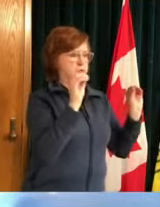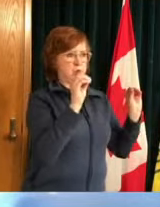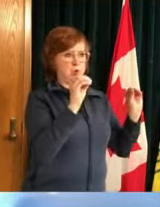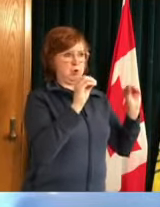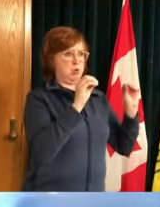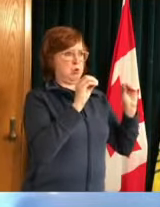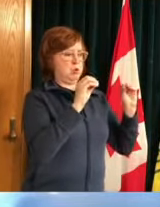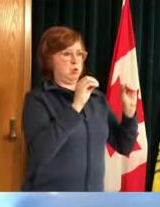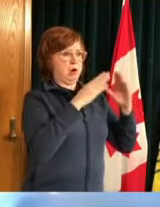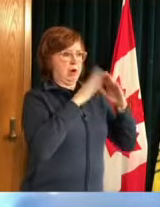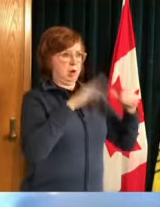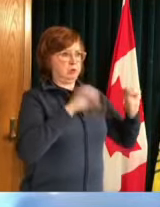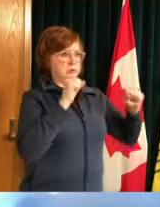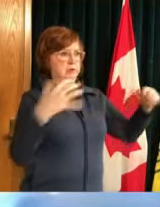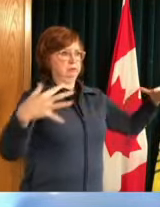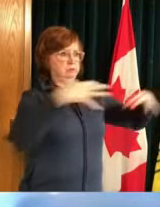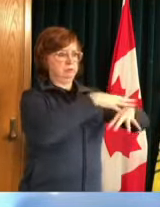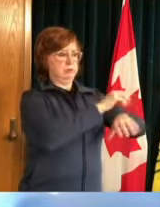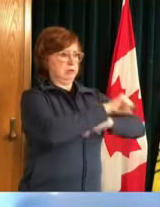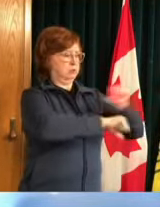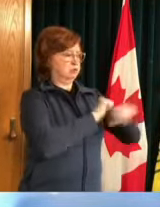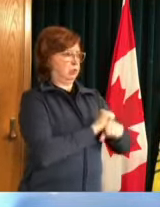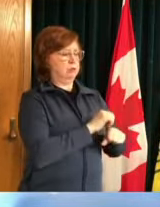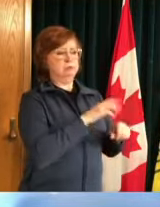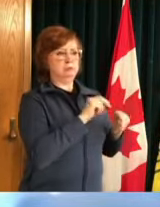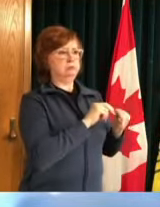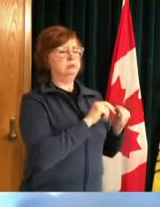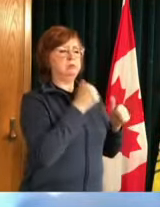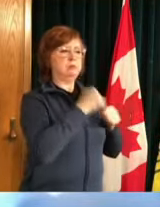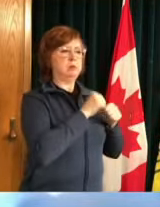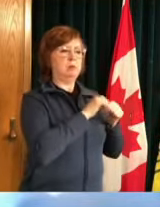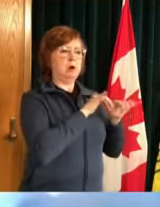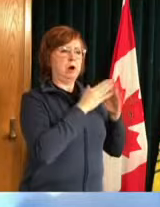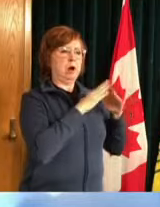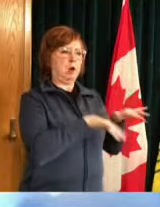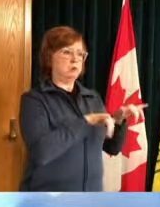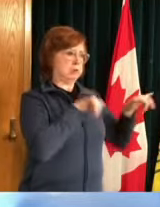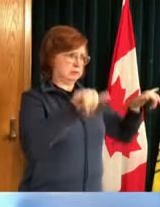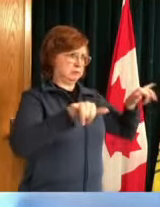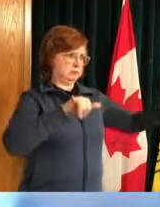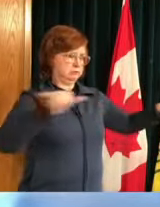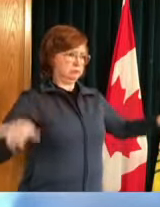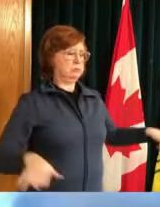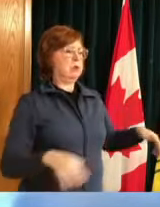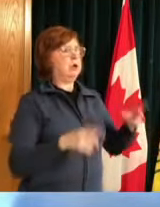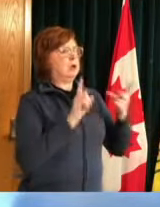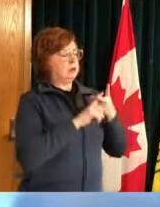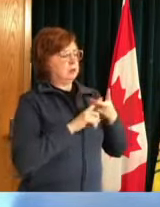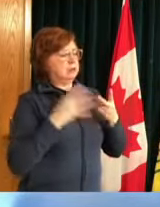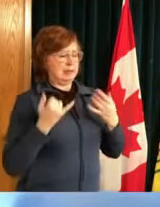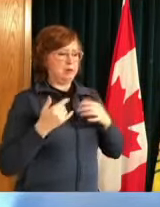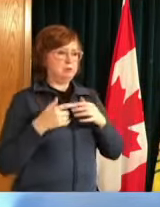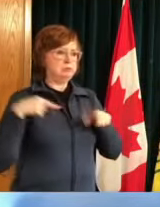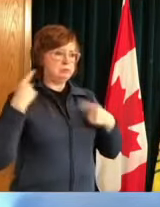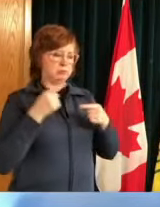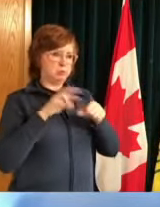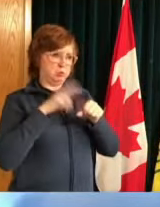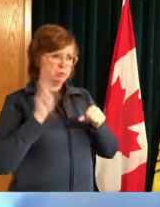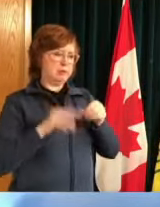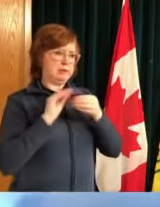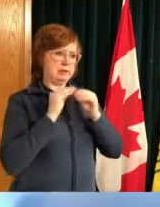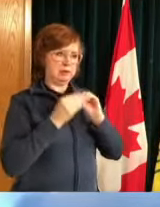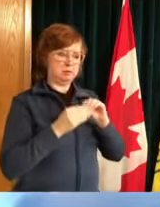are in effect and of course tighter measures for regina regina like the premier mentioned our cases have plateaued they are not